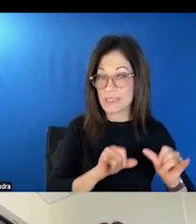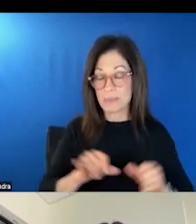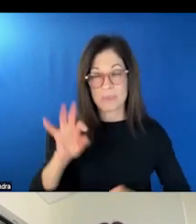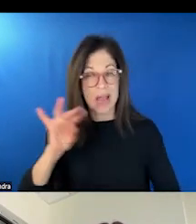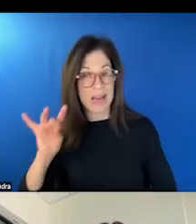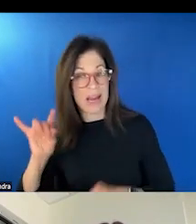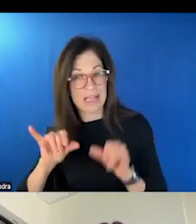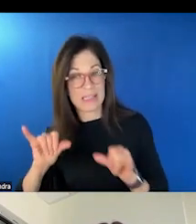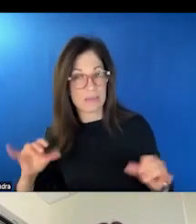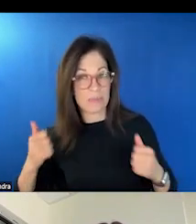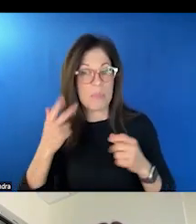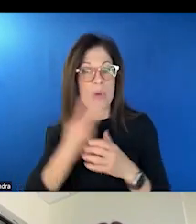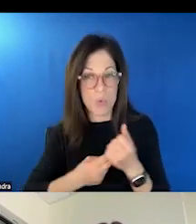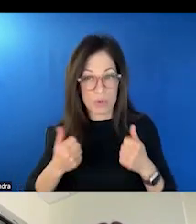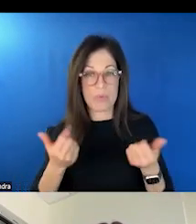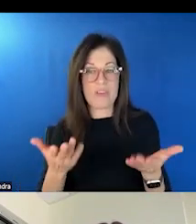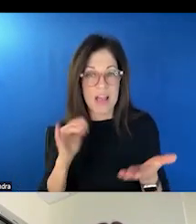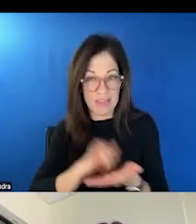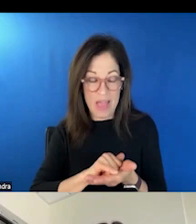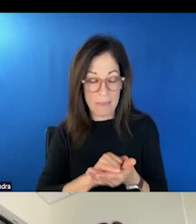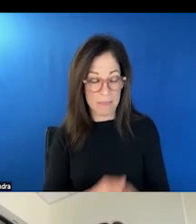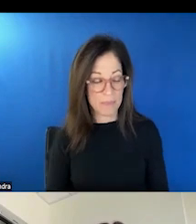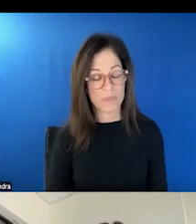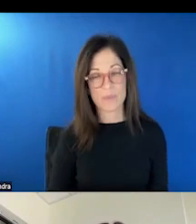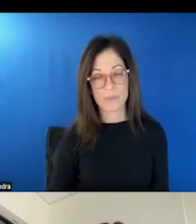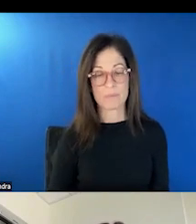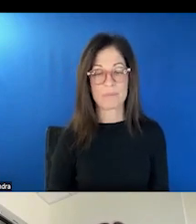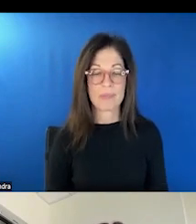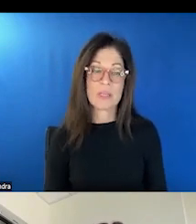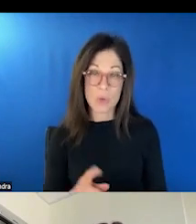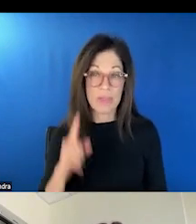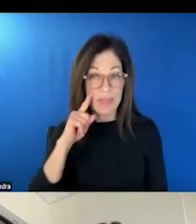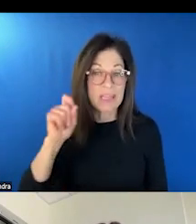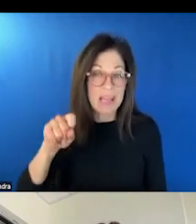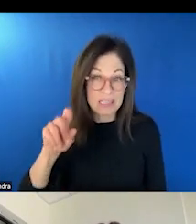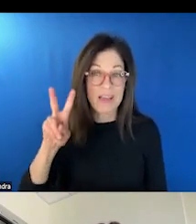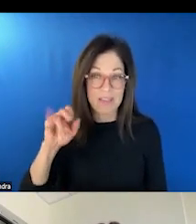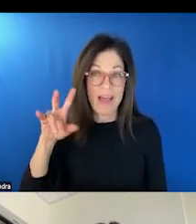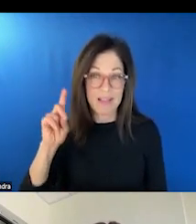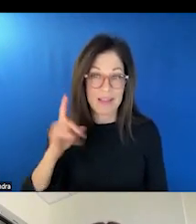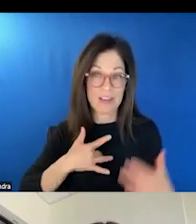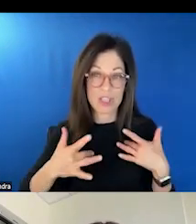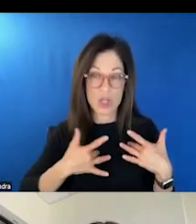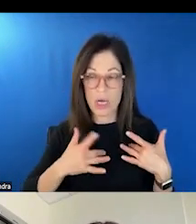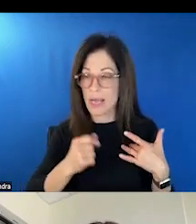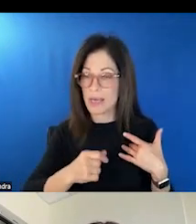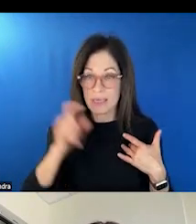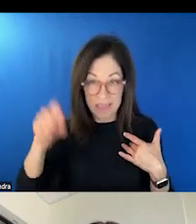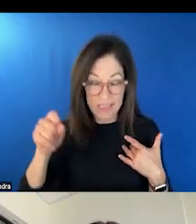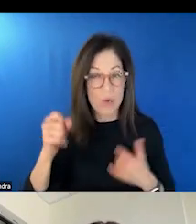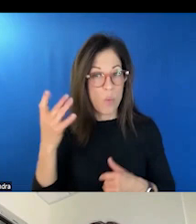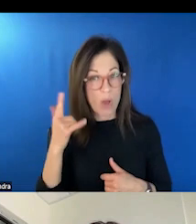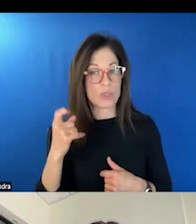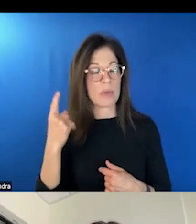provide that. And again, I also just want to say that, so I think that that's really valid, and I also, and it's absolutely why we should be